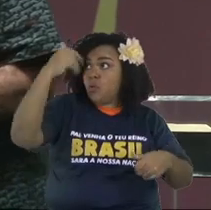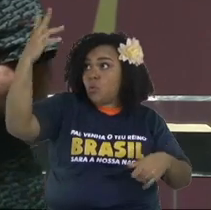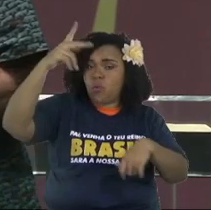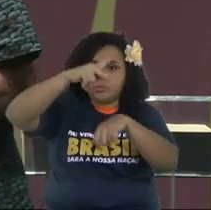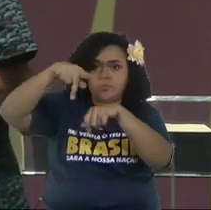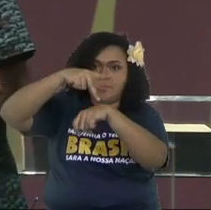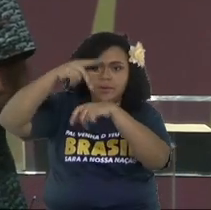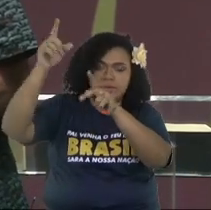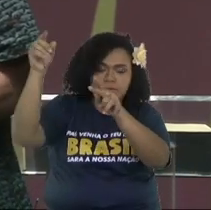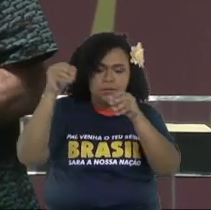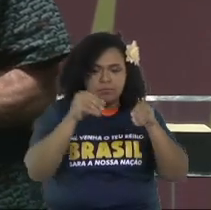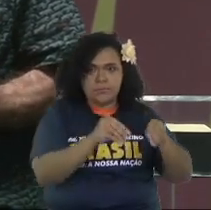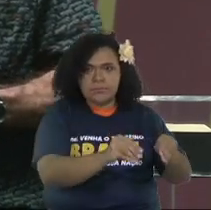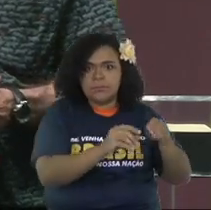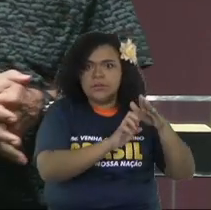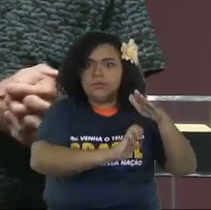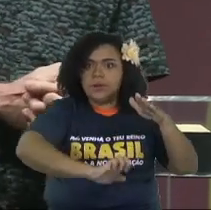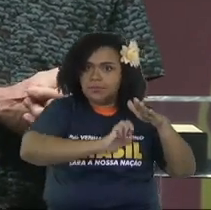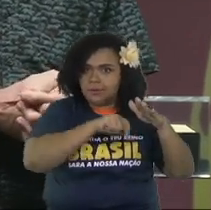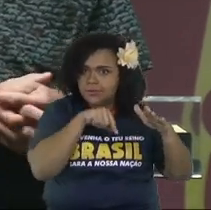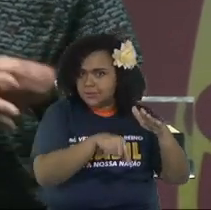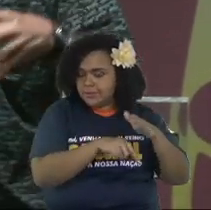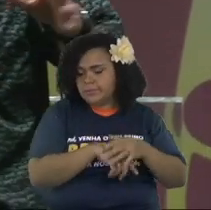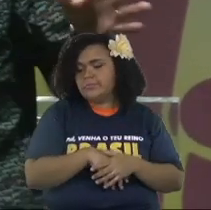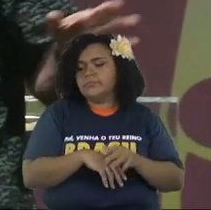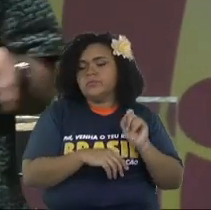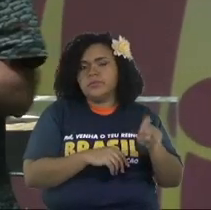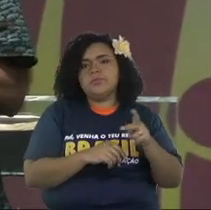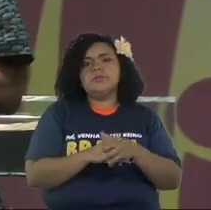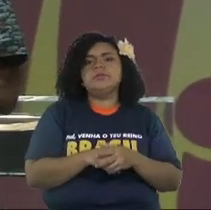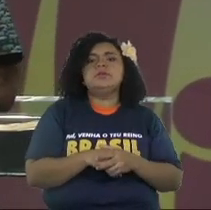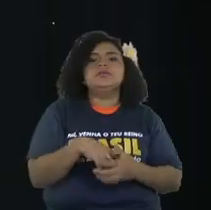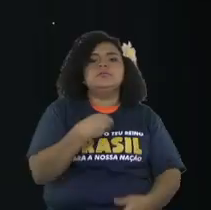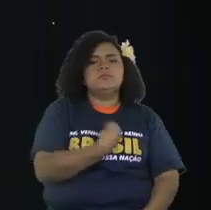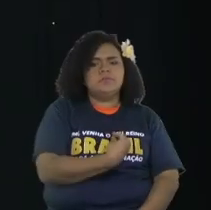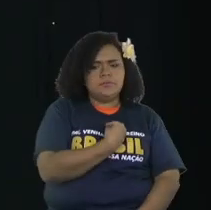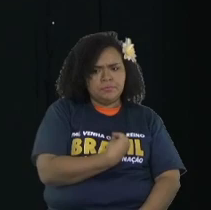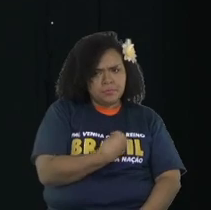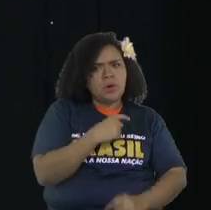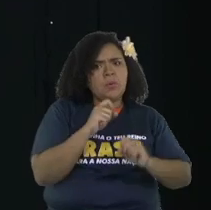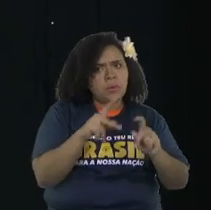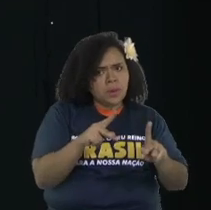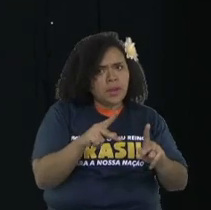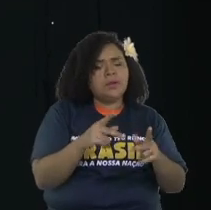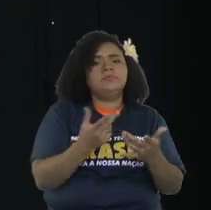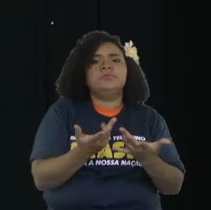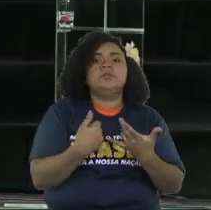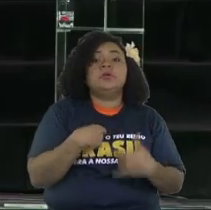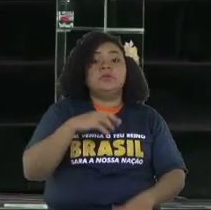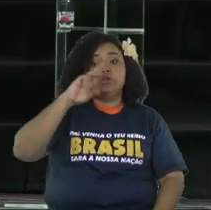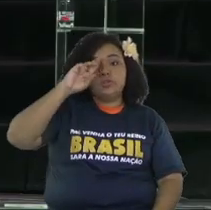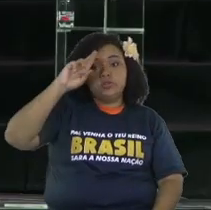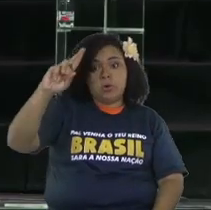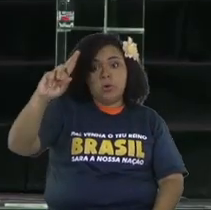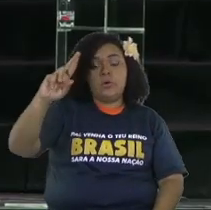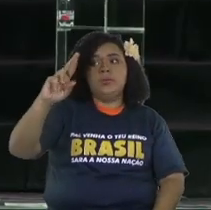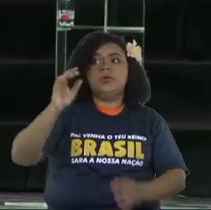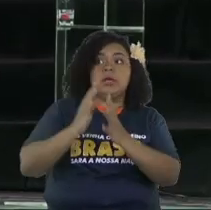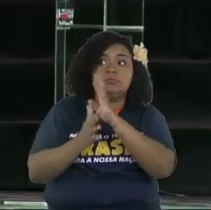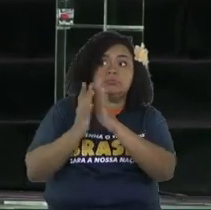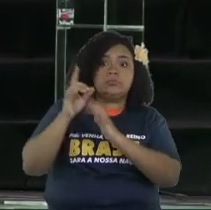a right for being very close to the Brazilians. They had the right to be here in the country